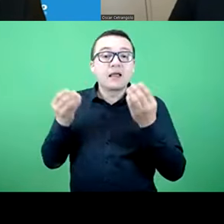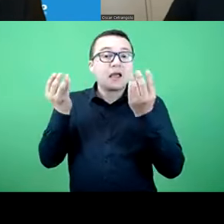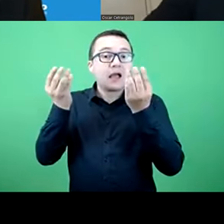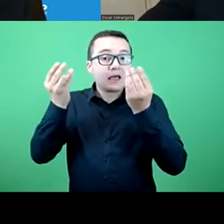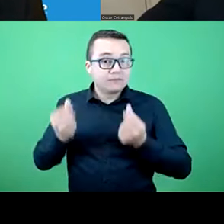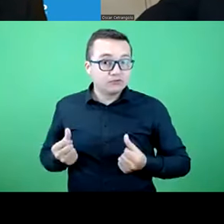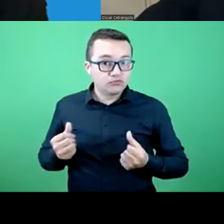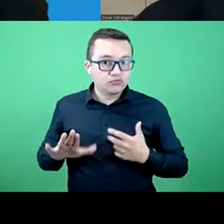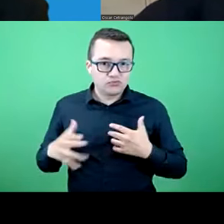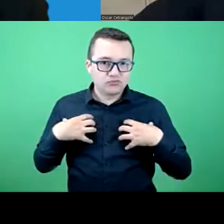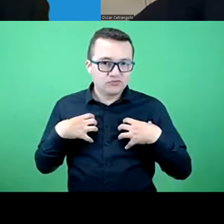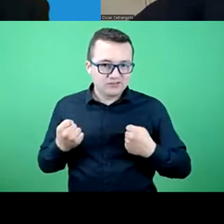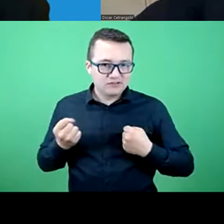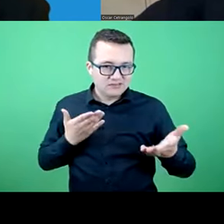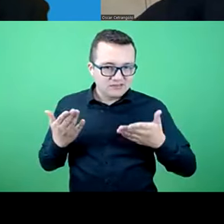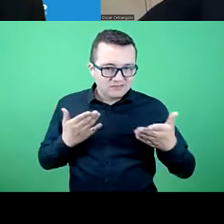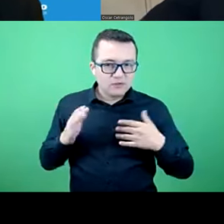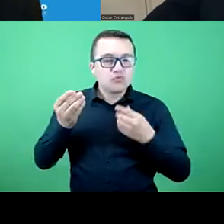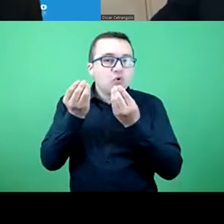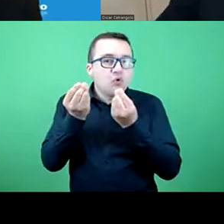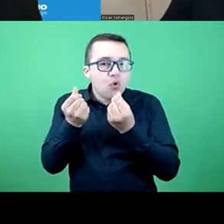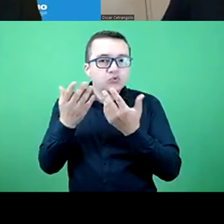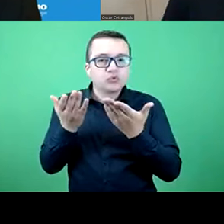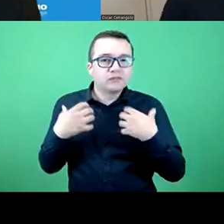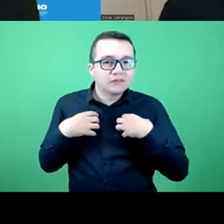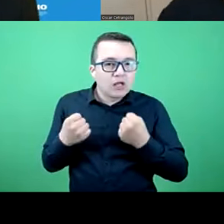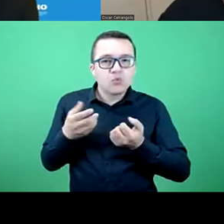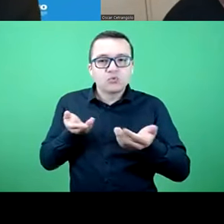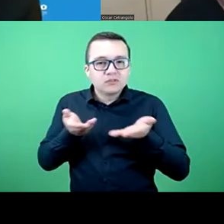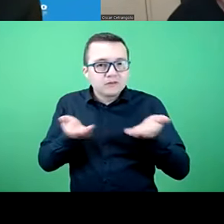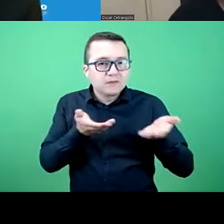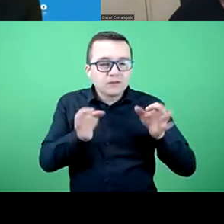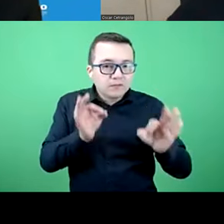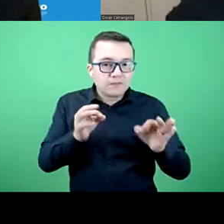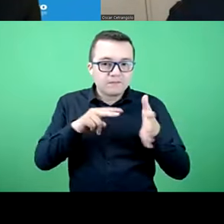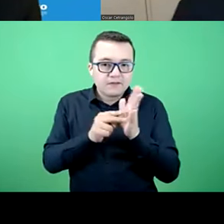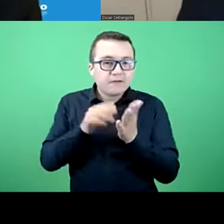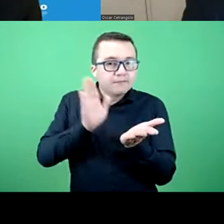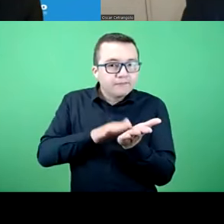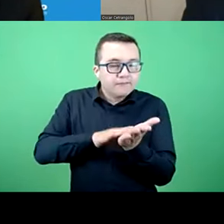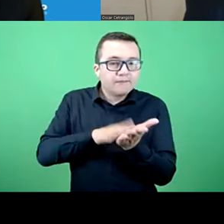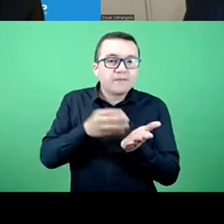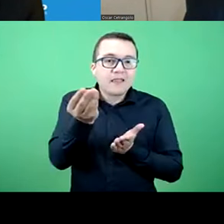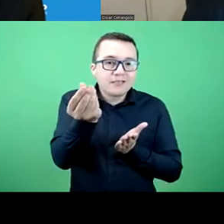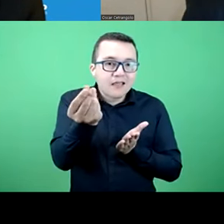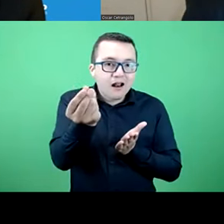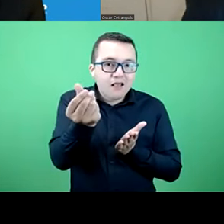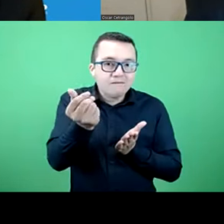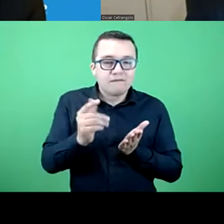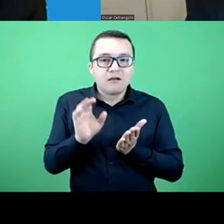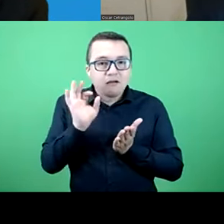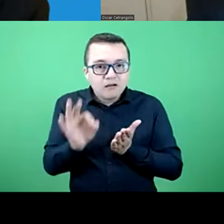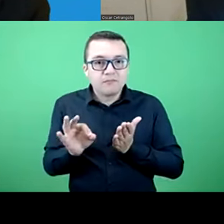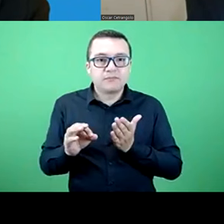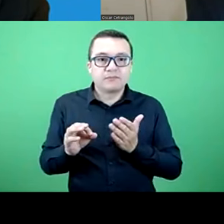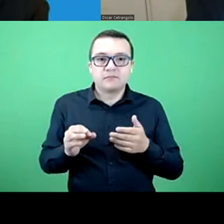to national health services and the costs behind that has to do with creating